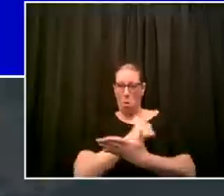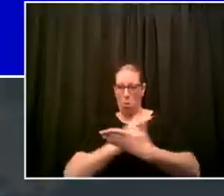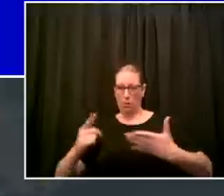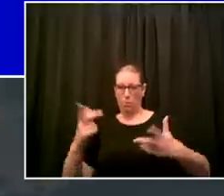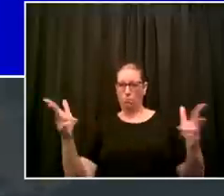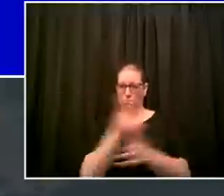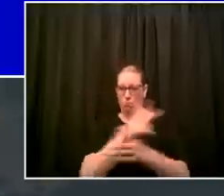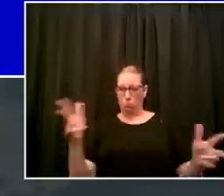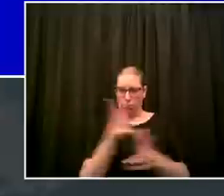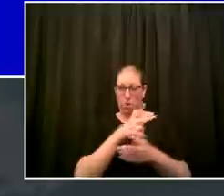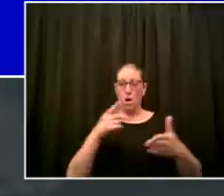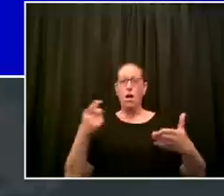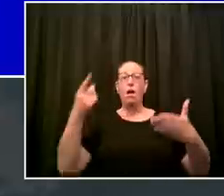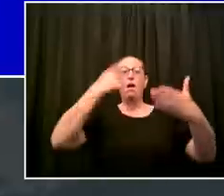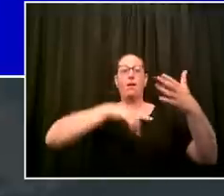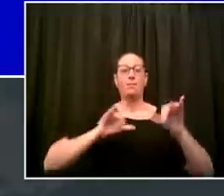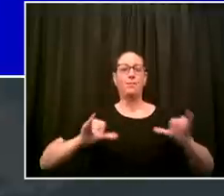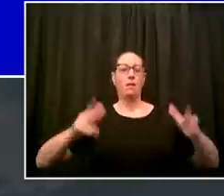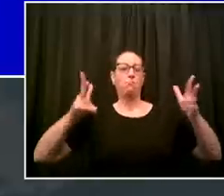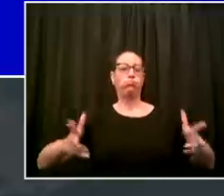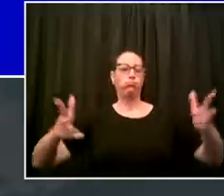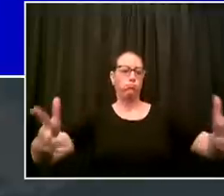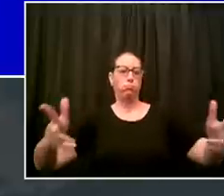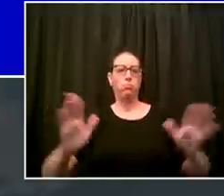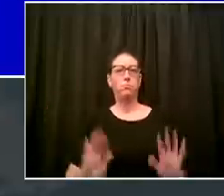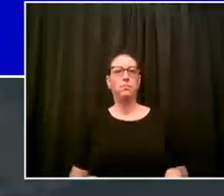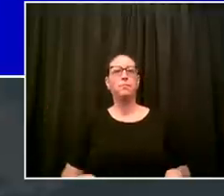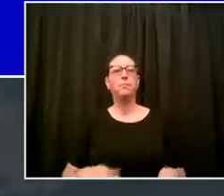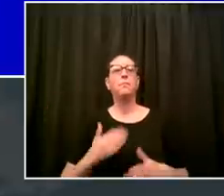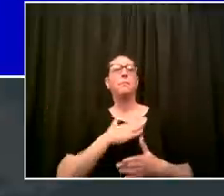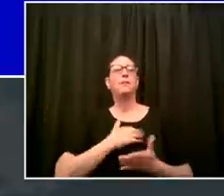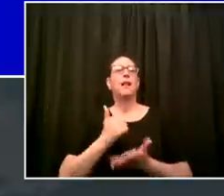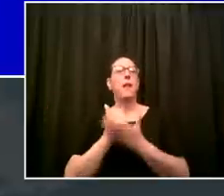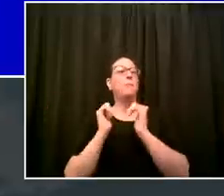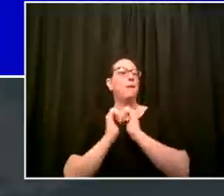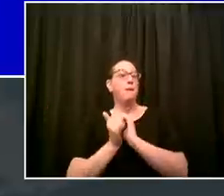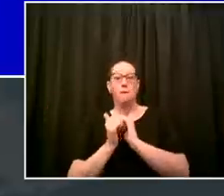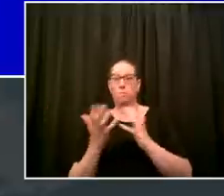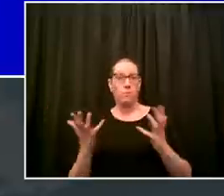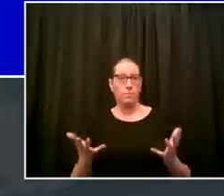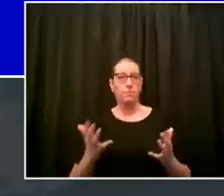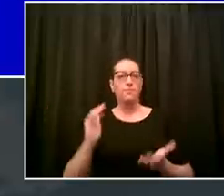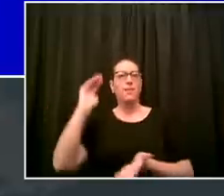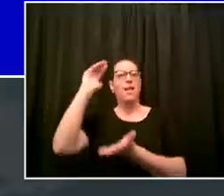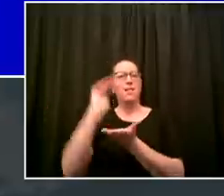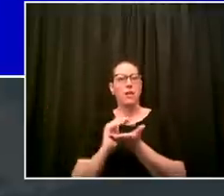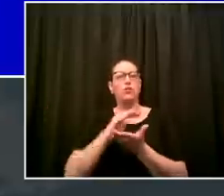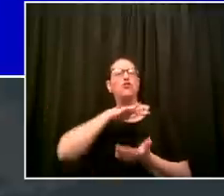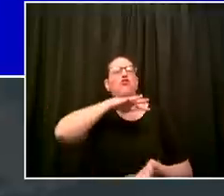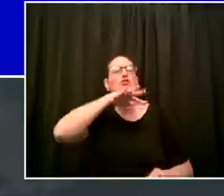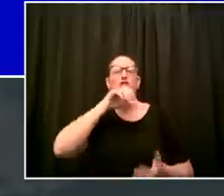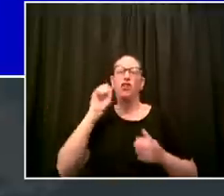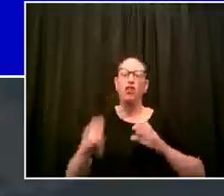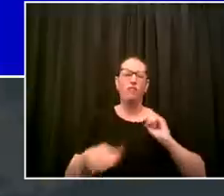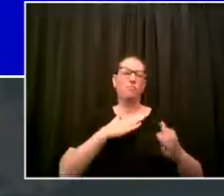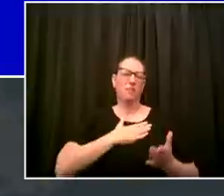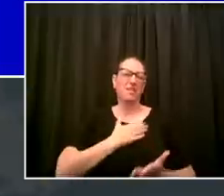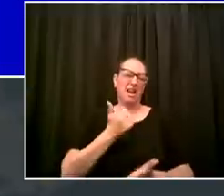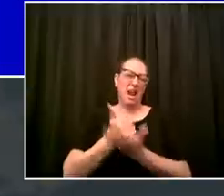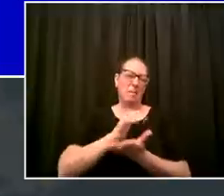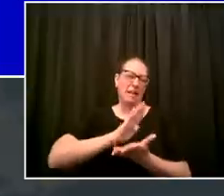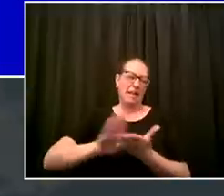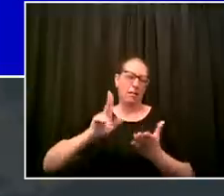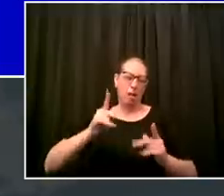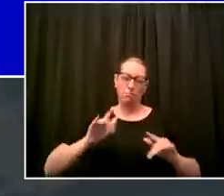we can keep canceling alternate side in the future for long periods of time but right now alternate side back in effect today